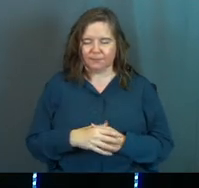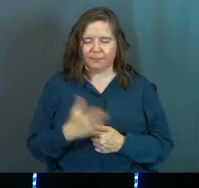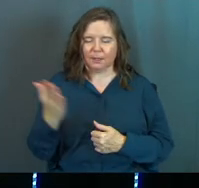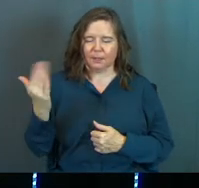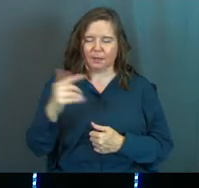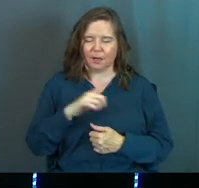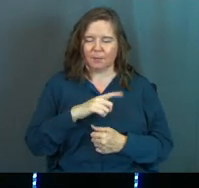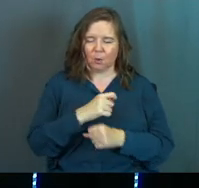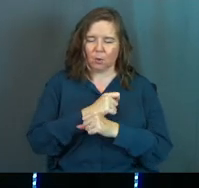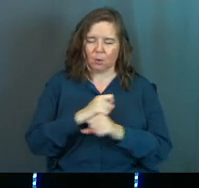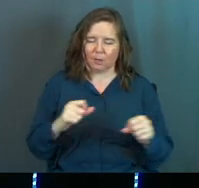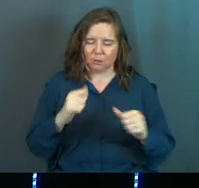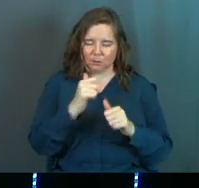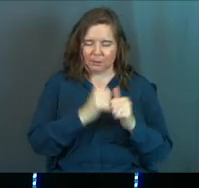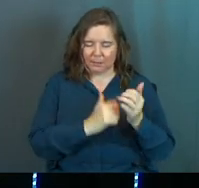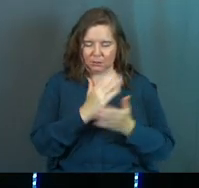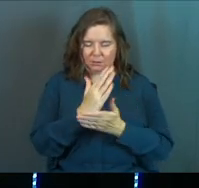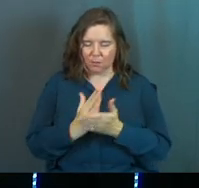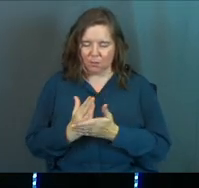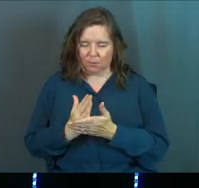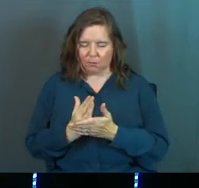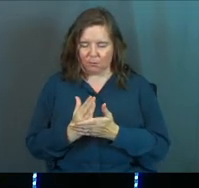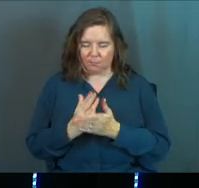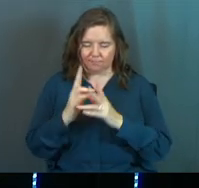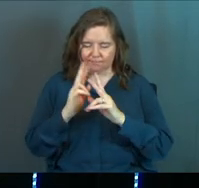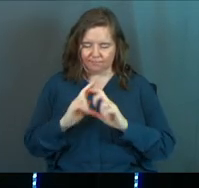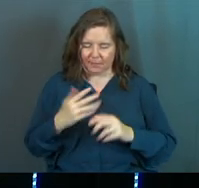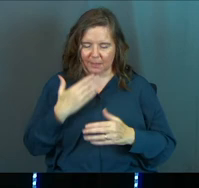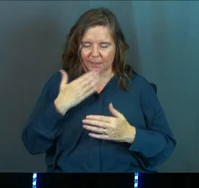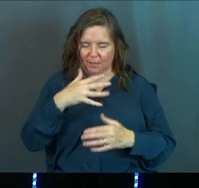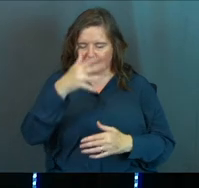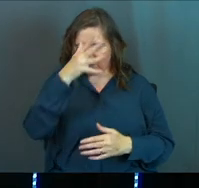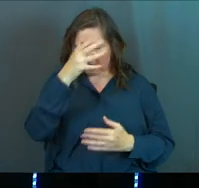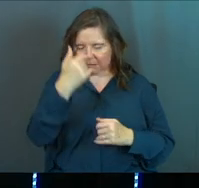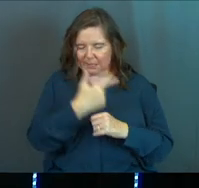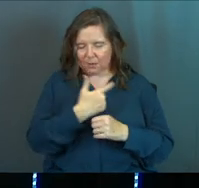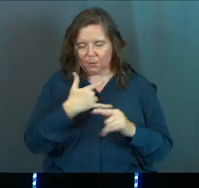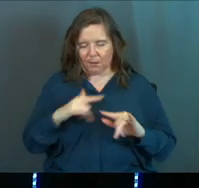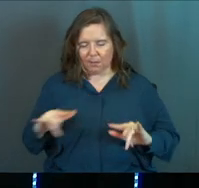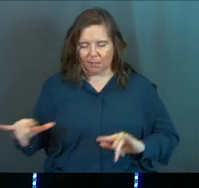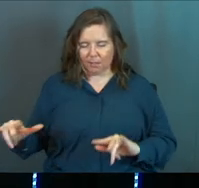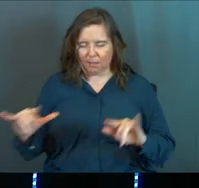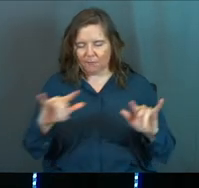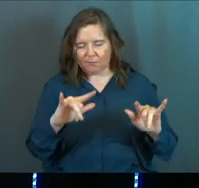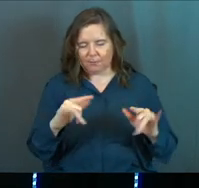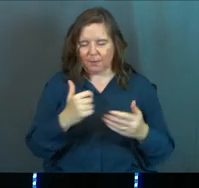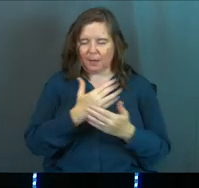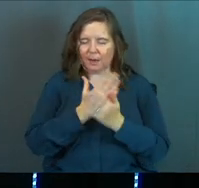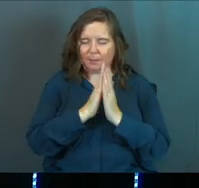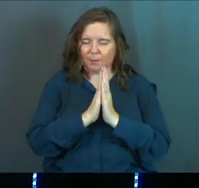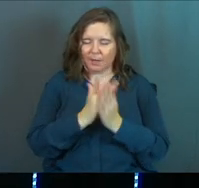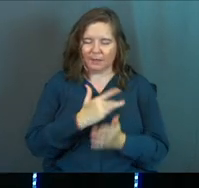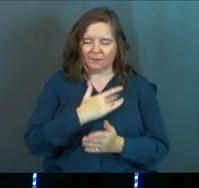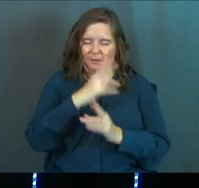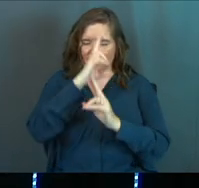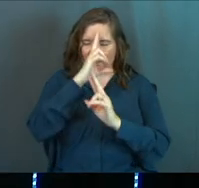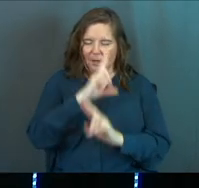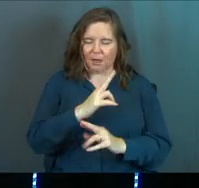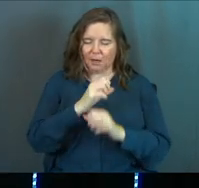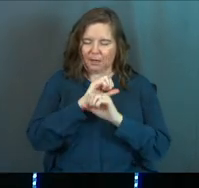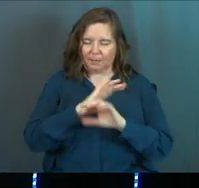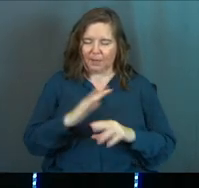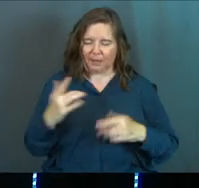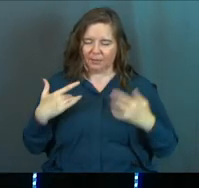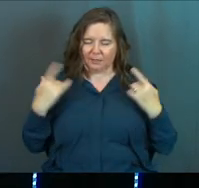Come, Lord, and rescue every part of us. Thank you for our dads today, Lord. We love them. Pray that they would feel honored, Lord. pray you bless our